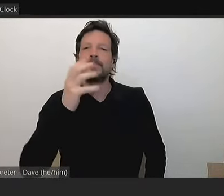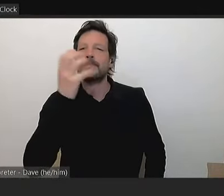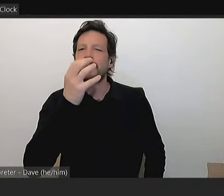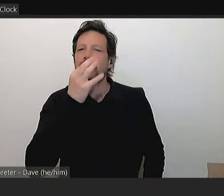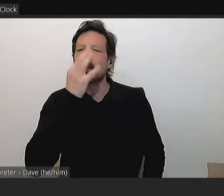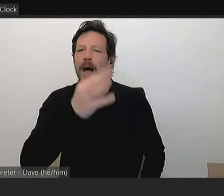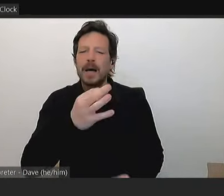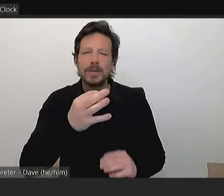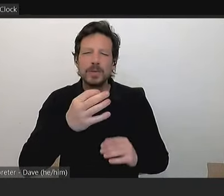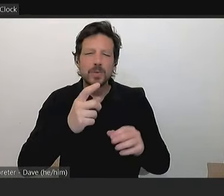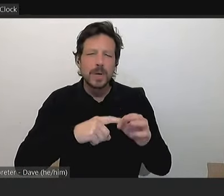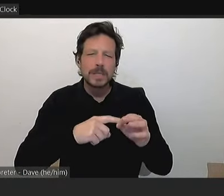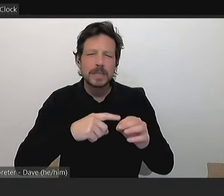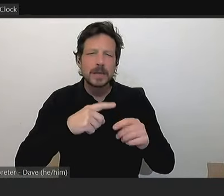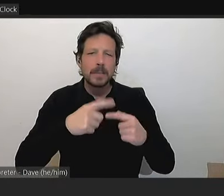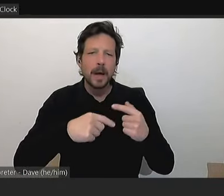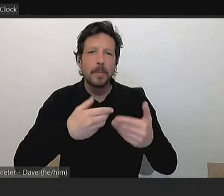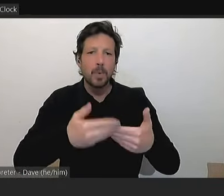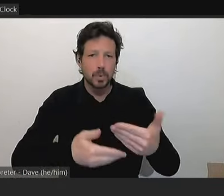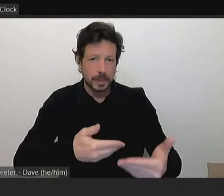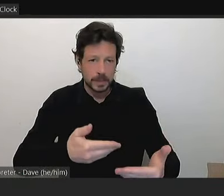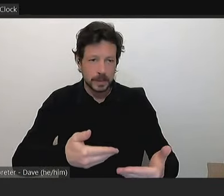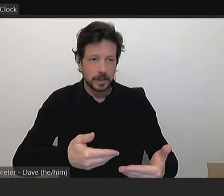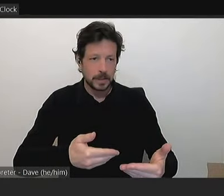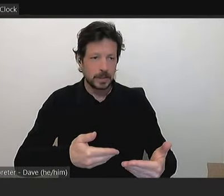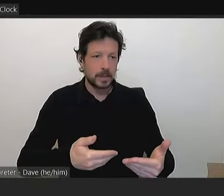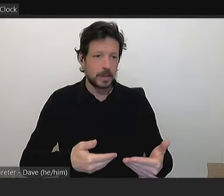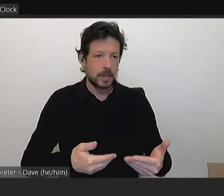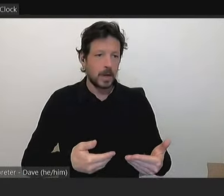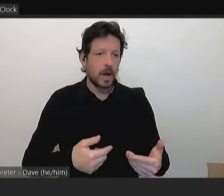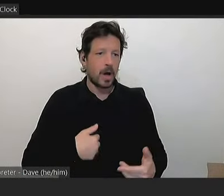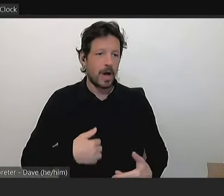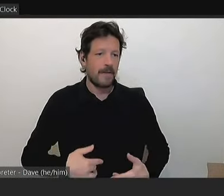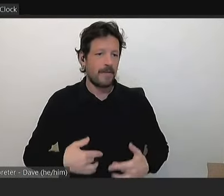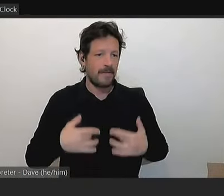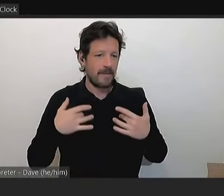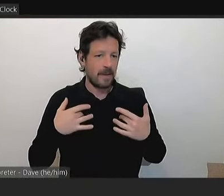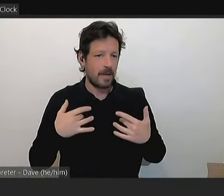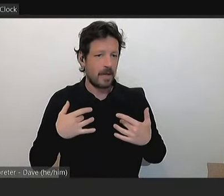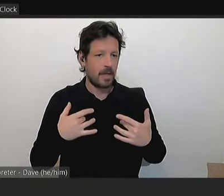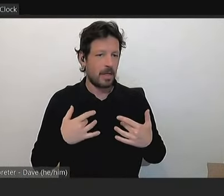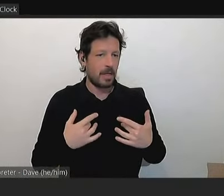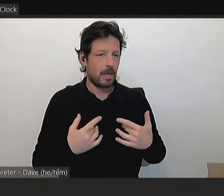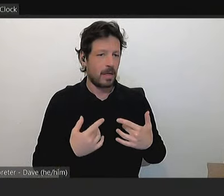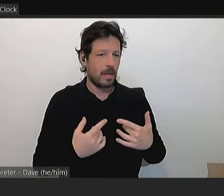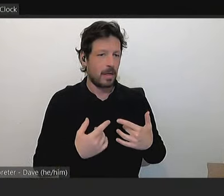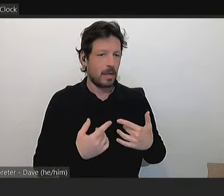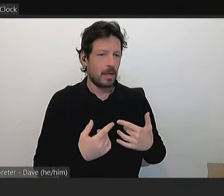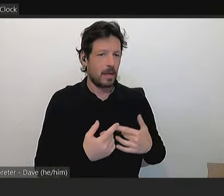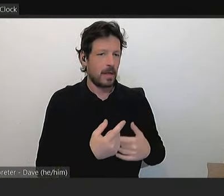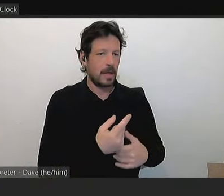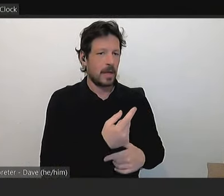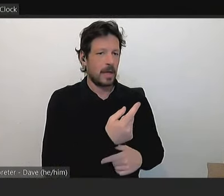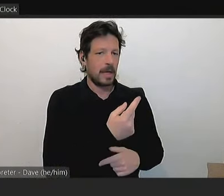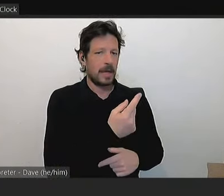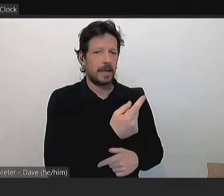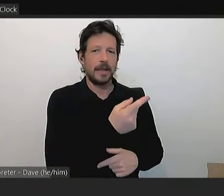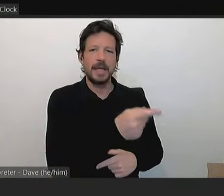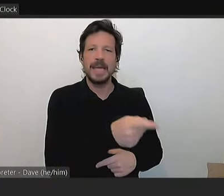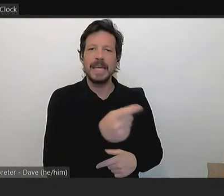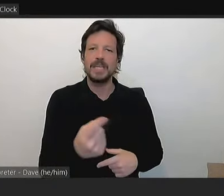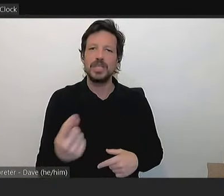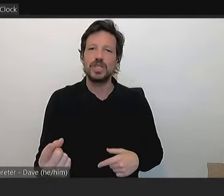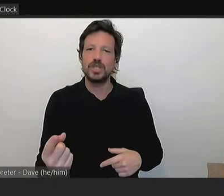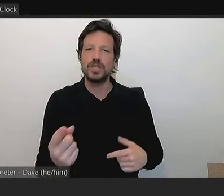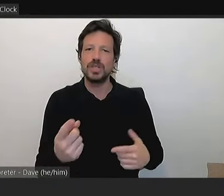question? I believe it disadvantages each of those councillors to not be able to participate on the matters that they do not have